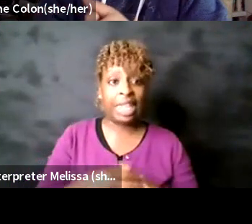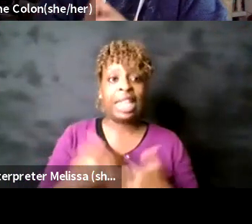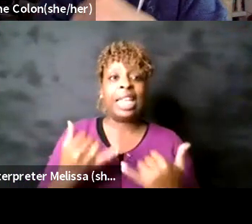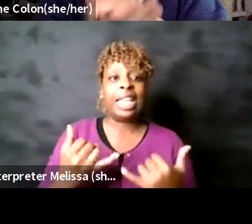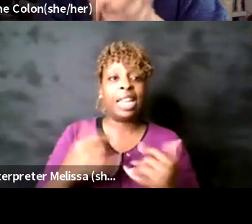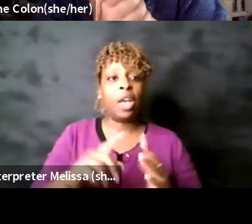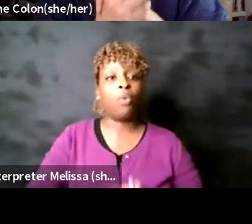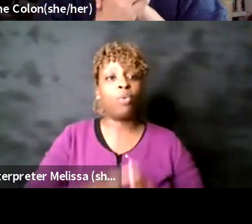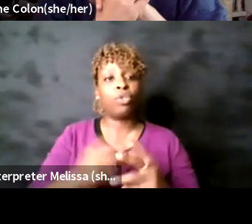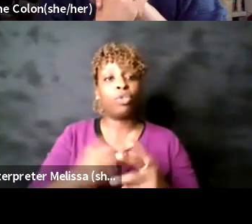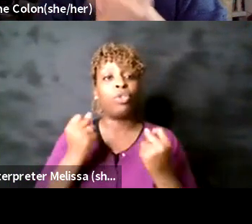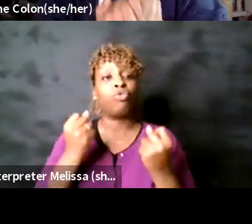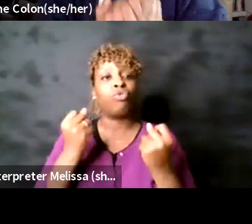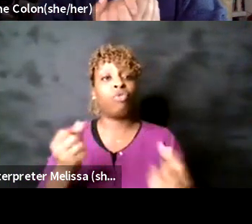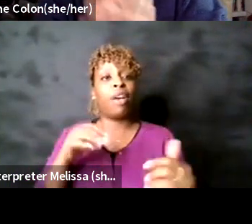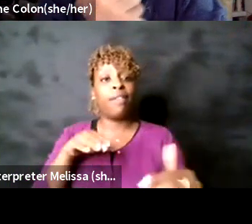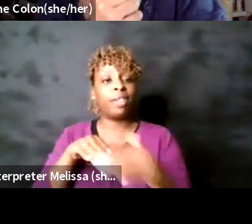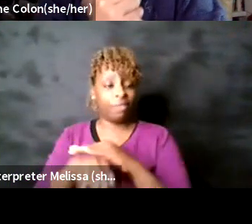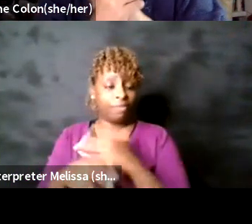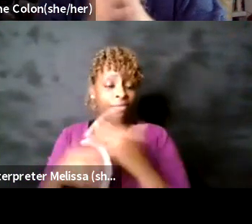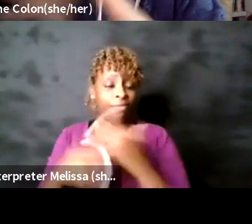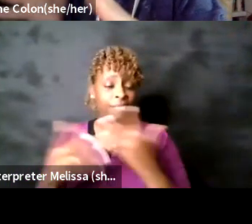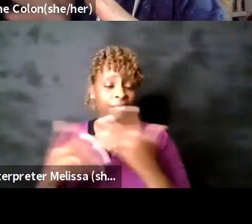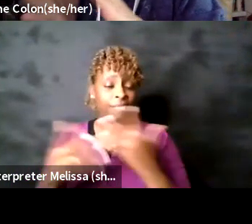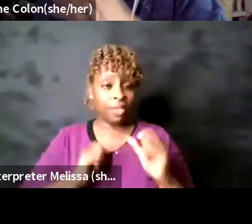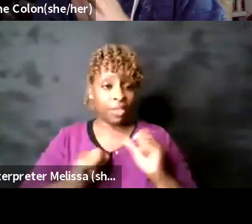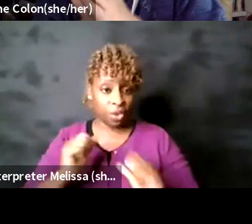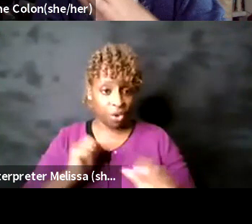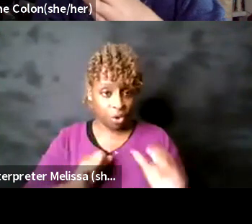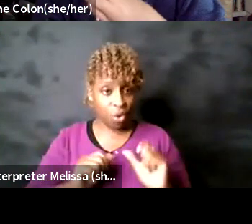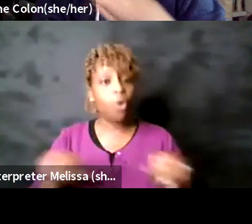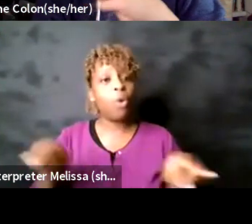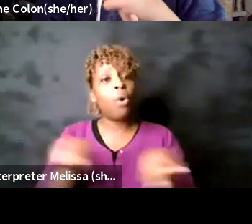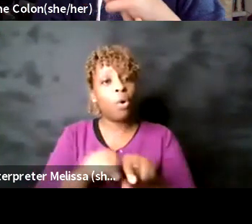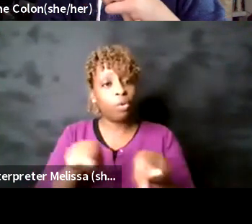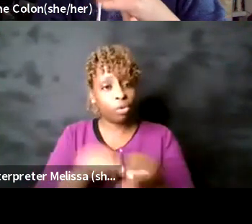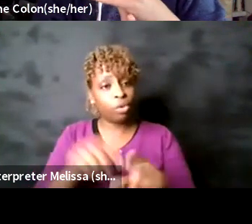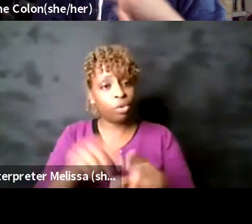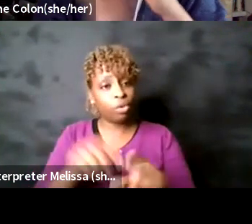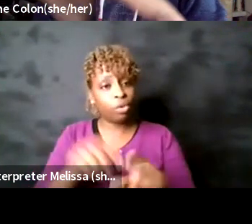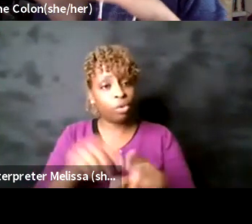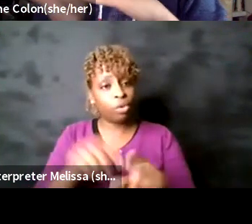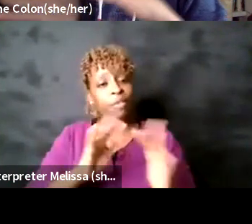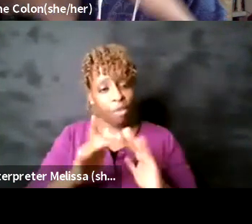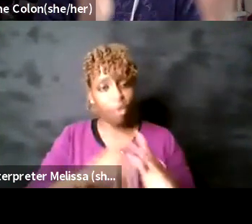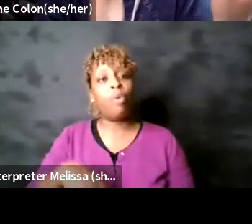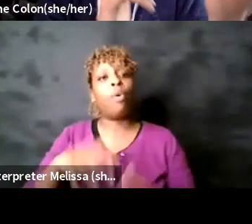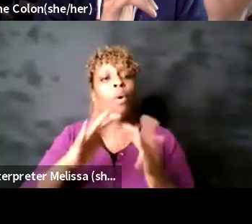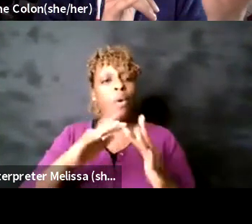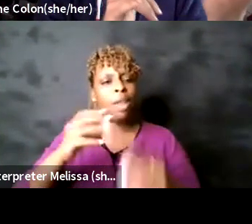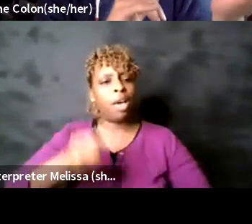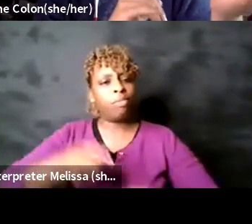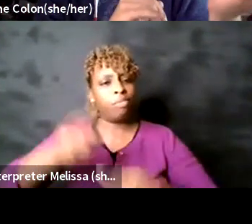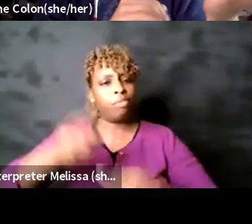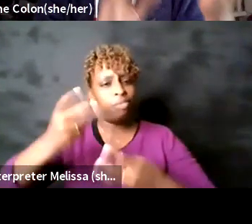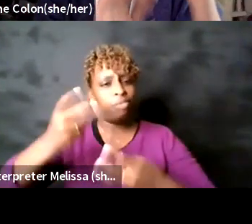season um we are also streaming those shows virtually um i believe you can see those on demand and you